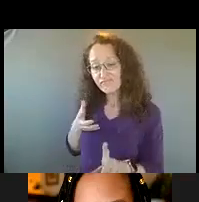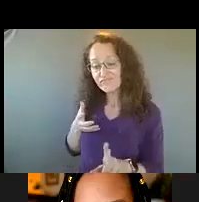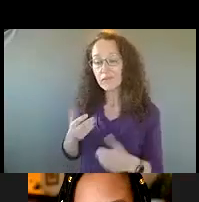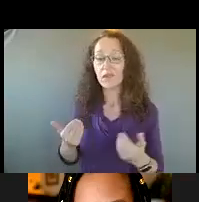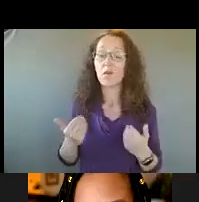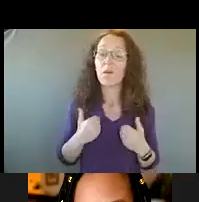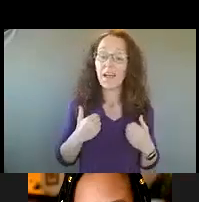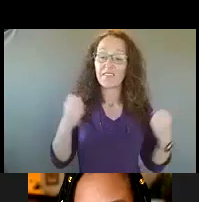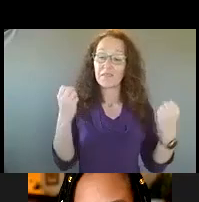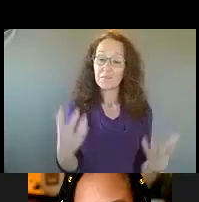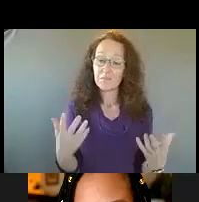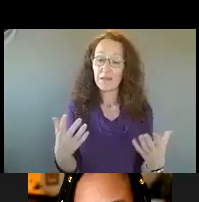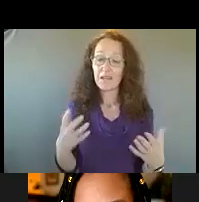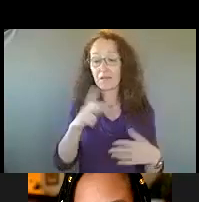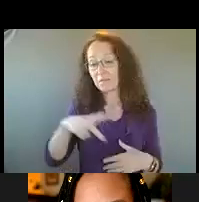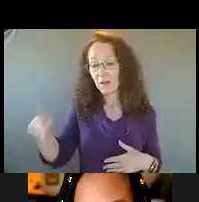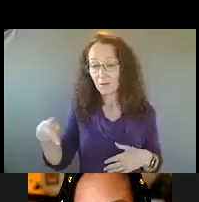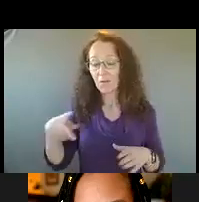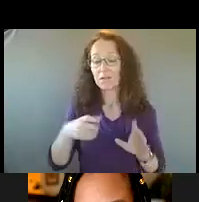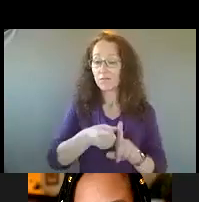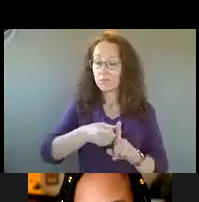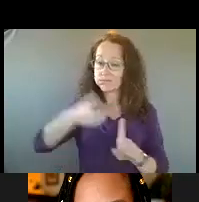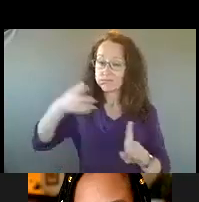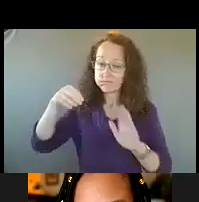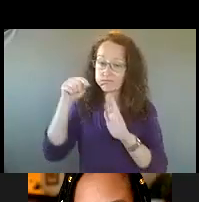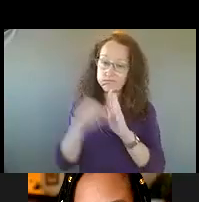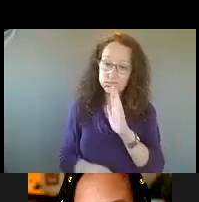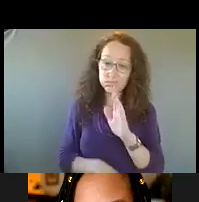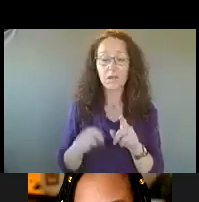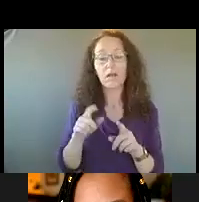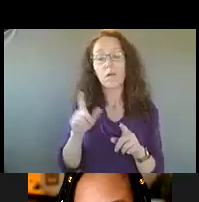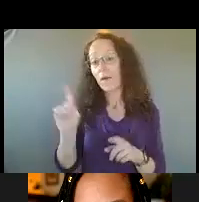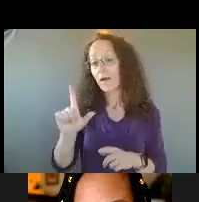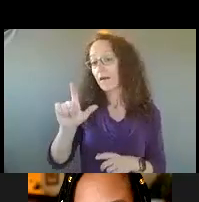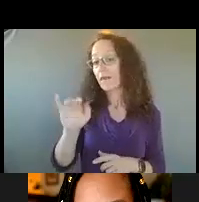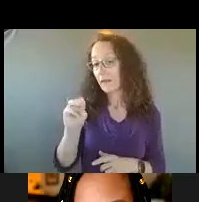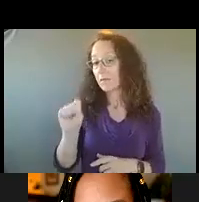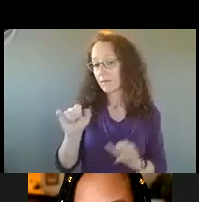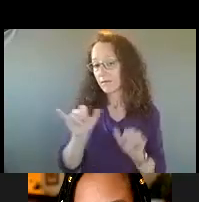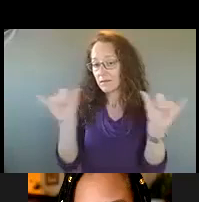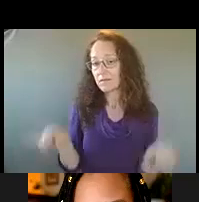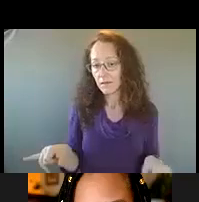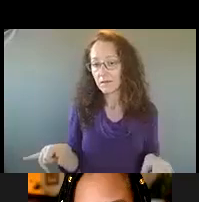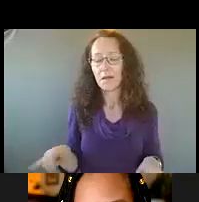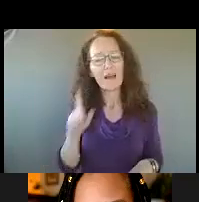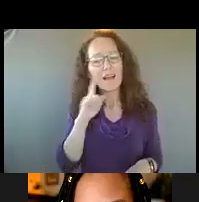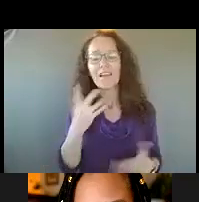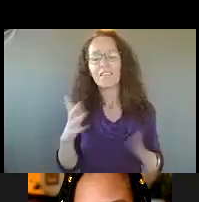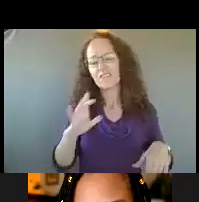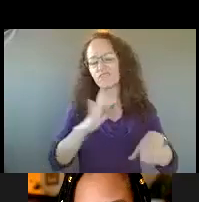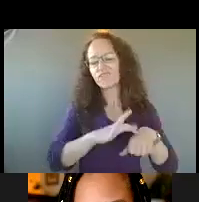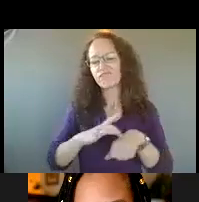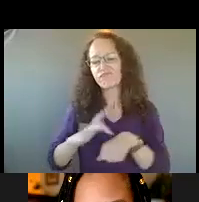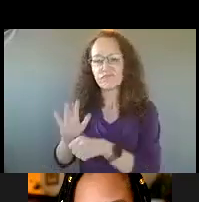deeper analysis. But I think that that provides a high-level overview of the general philosophy of the public health approach to violence